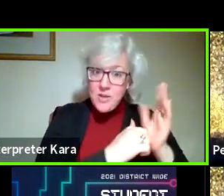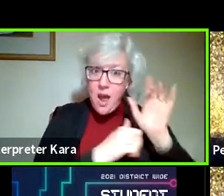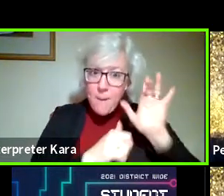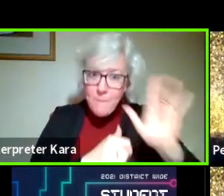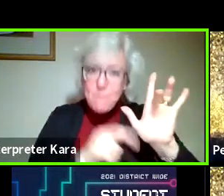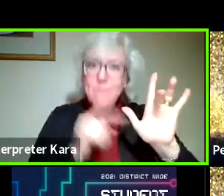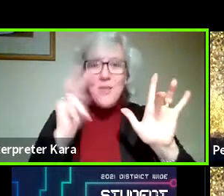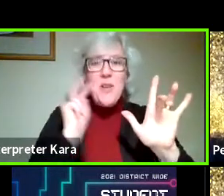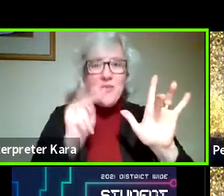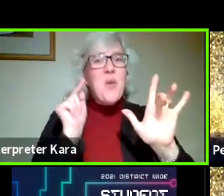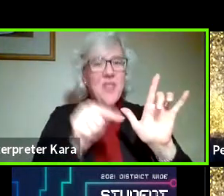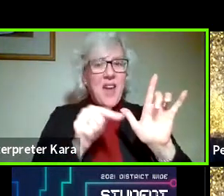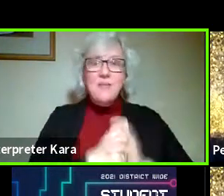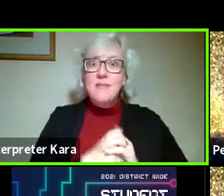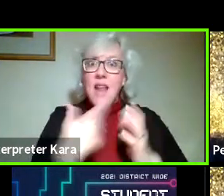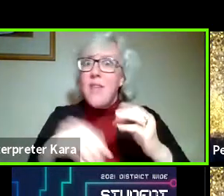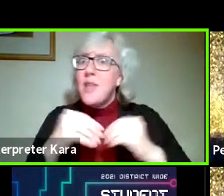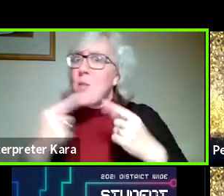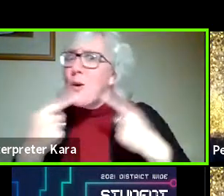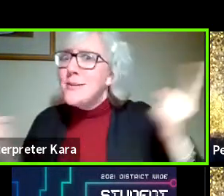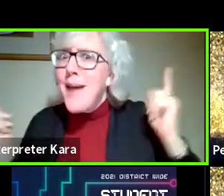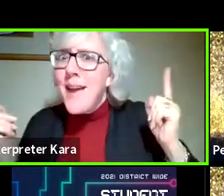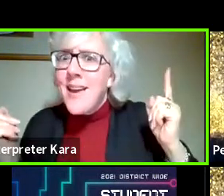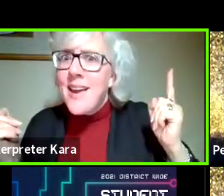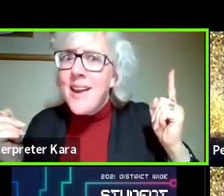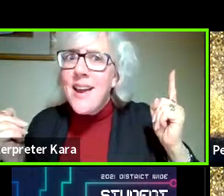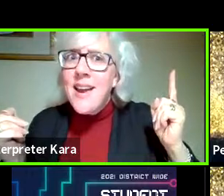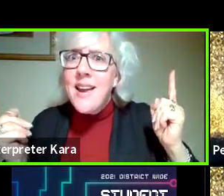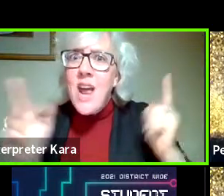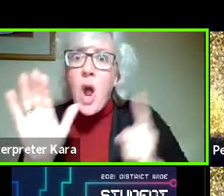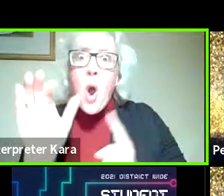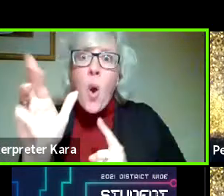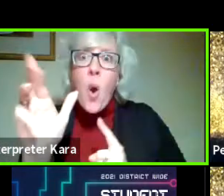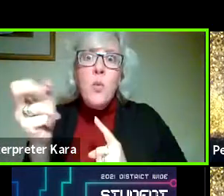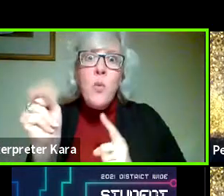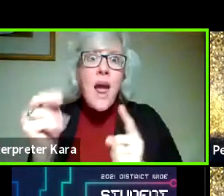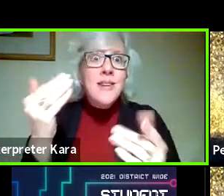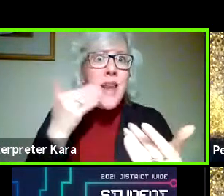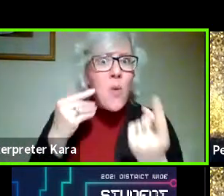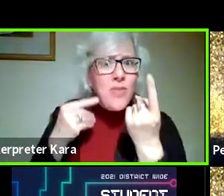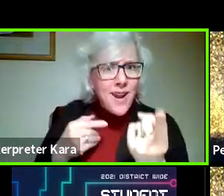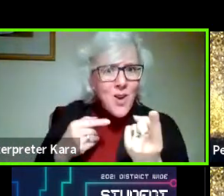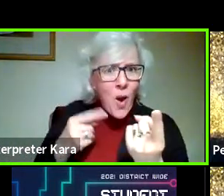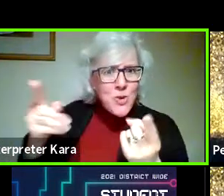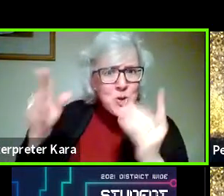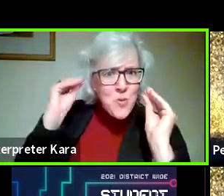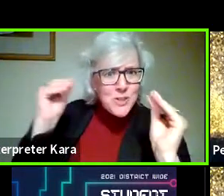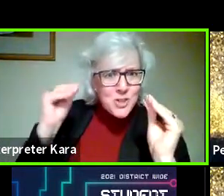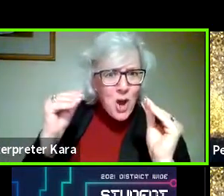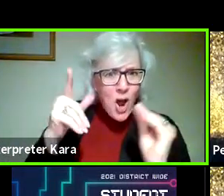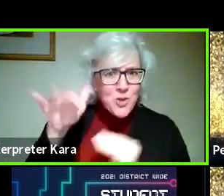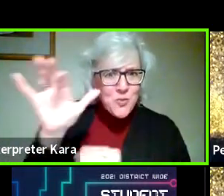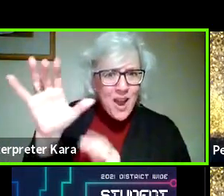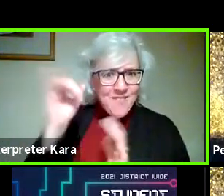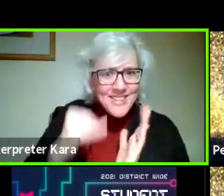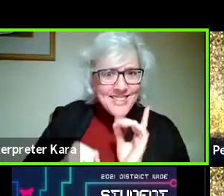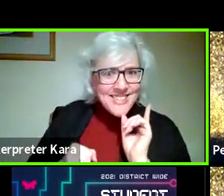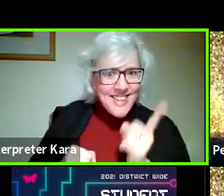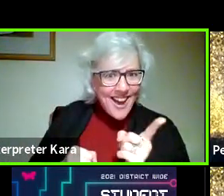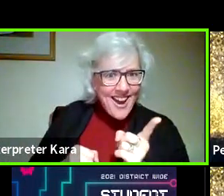to view it there. Is there anything else we need to say? Well, and Brian, now that I know you taught graphic design,